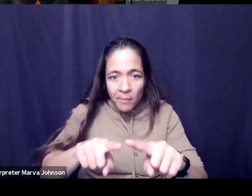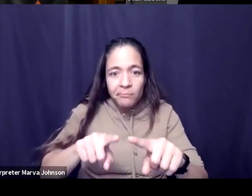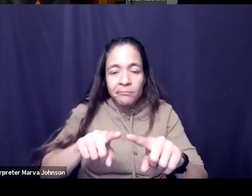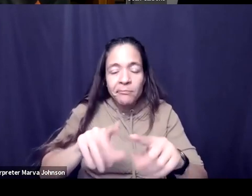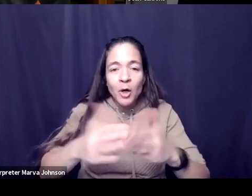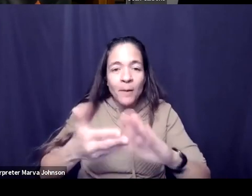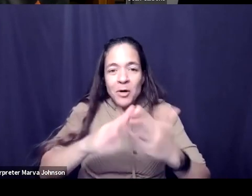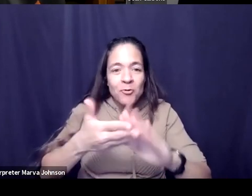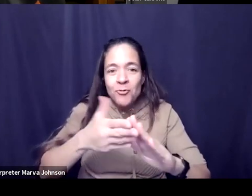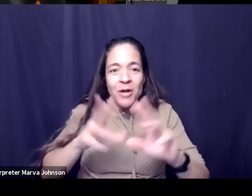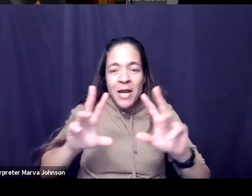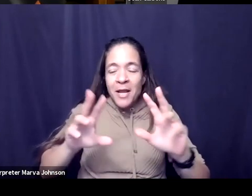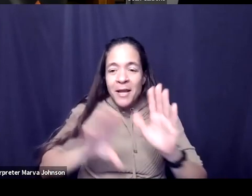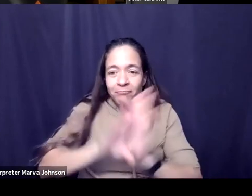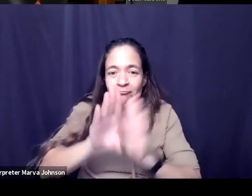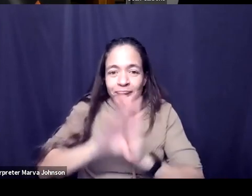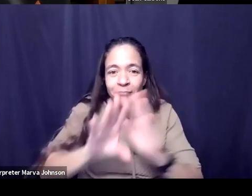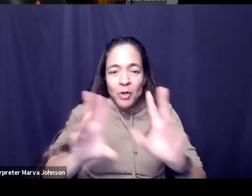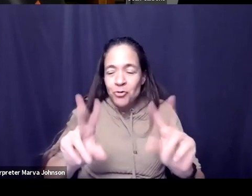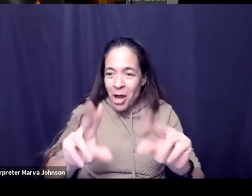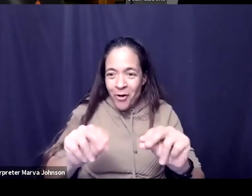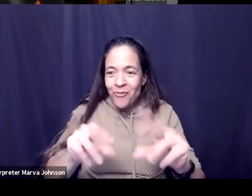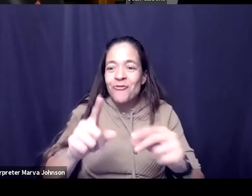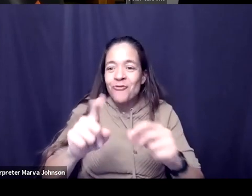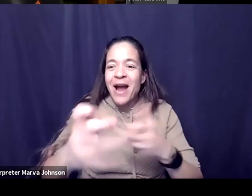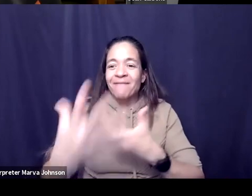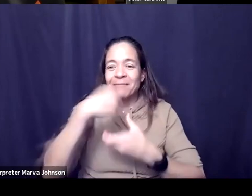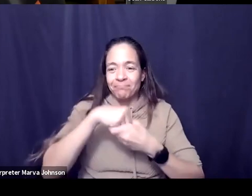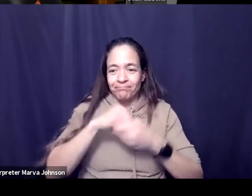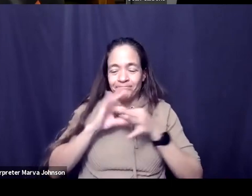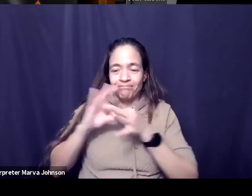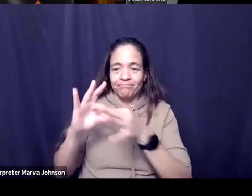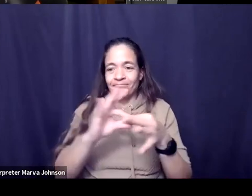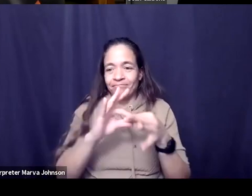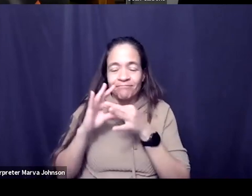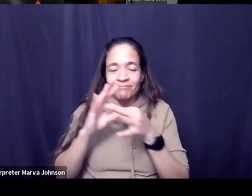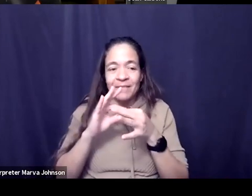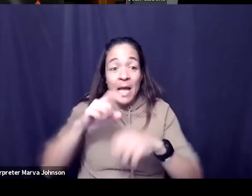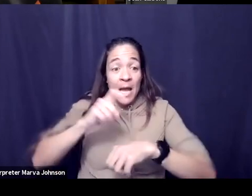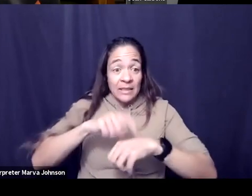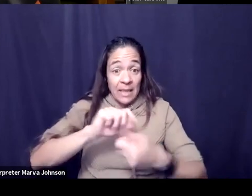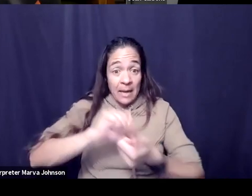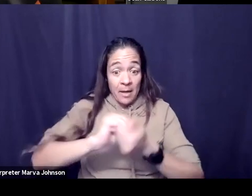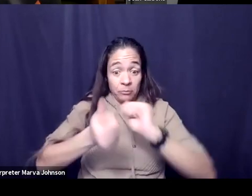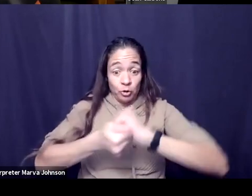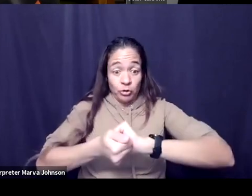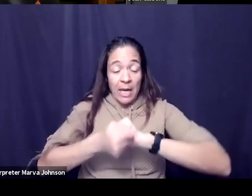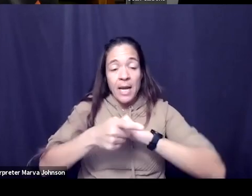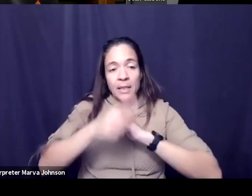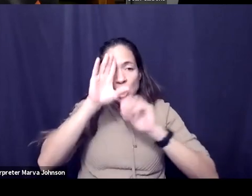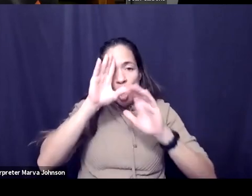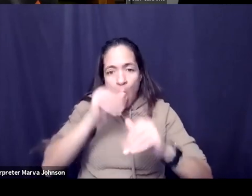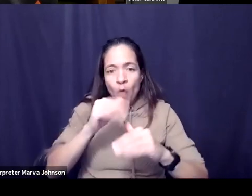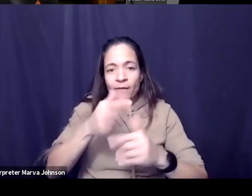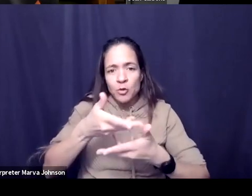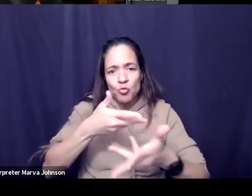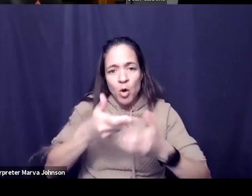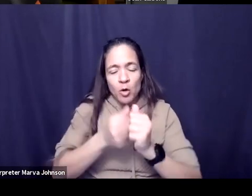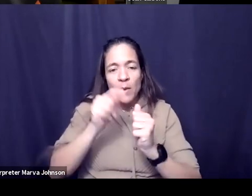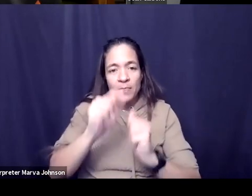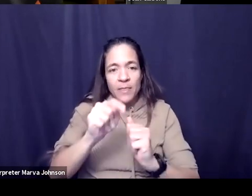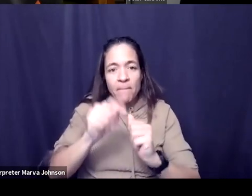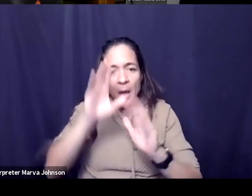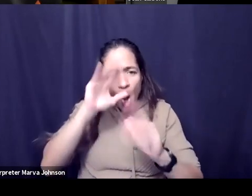and in times of change the best you can do is work with sort of the folks and hopefully you've created more leaders to start to troubleshoot